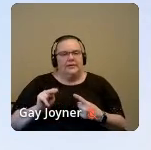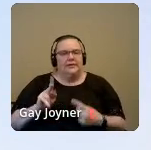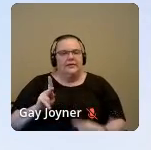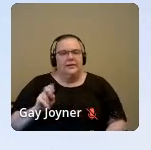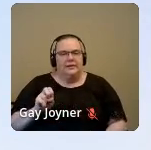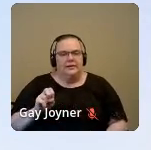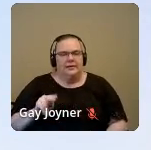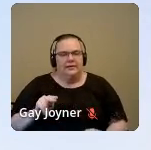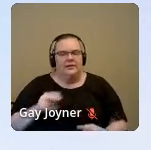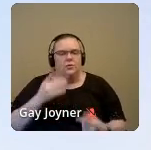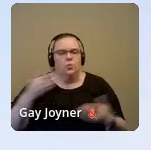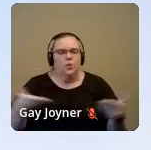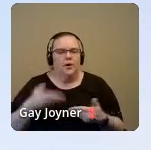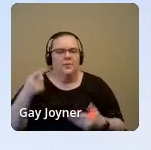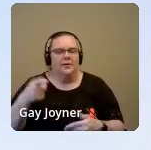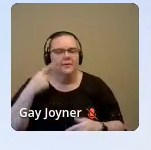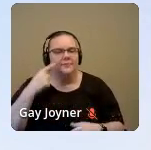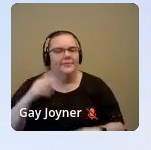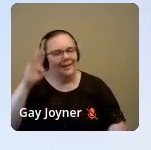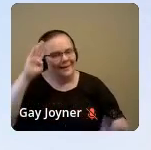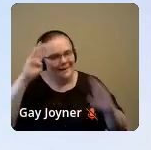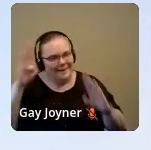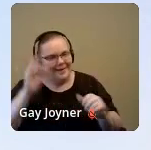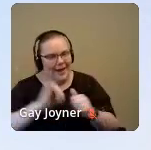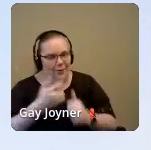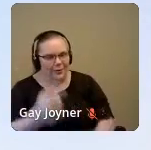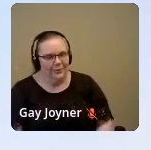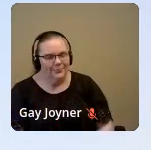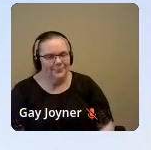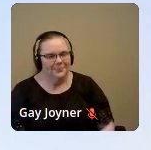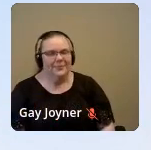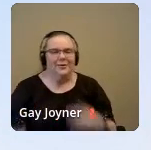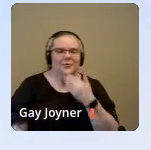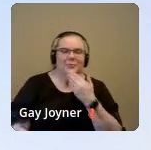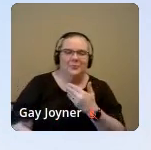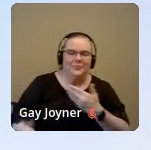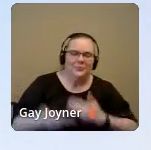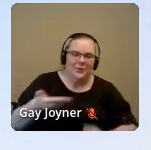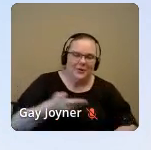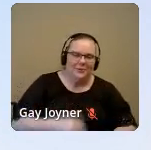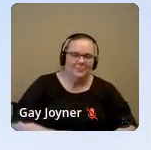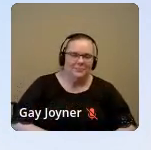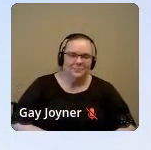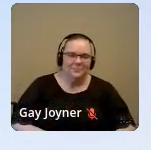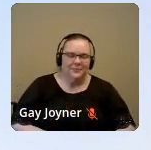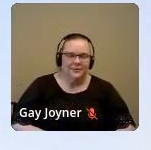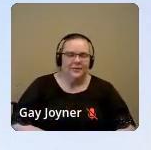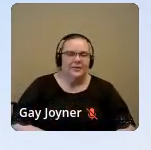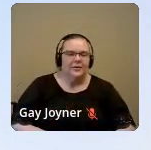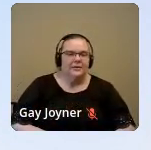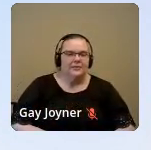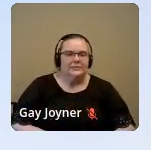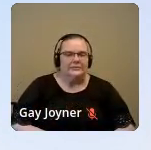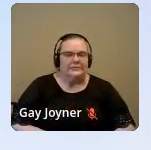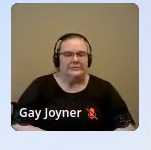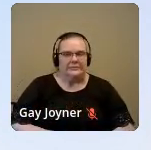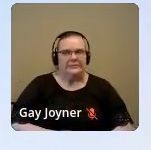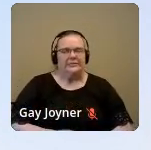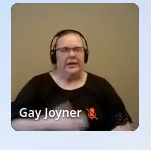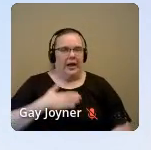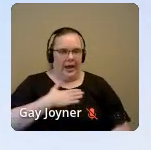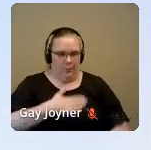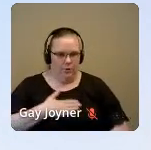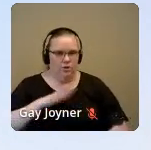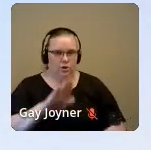stage. Hi, how are you doing today? Good. Welcome, Ken. Ken. Sure. I appreciate your